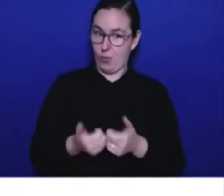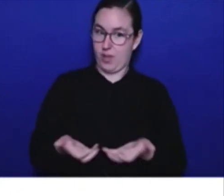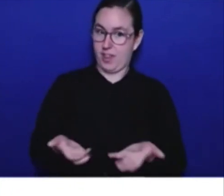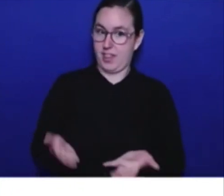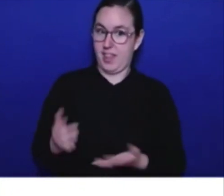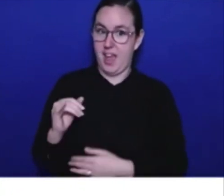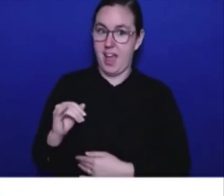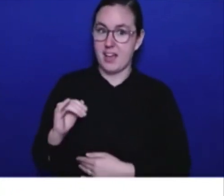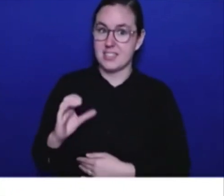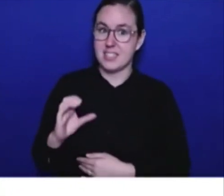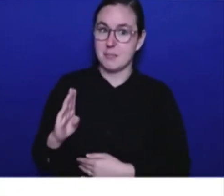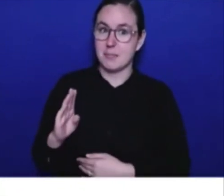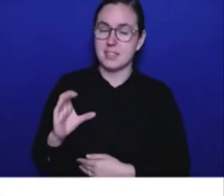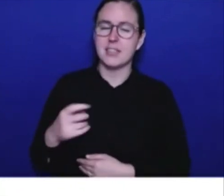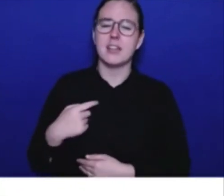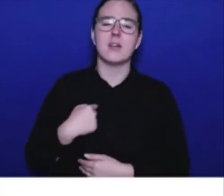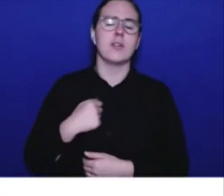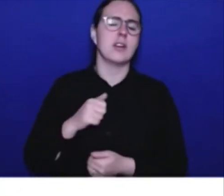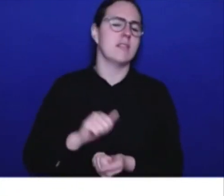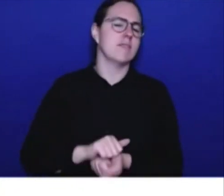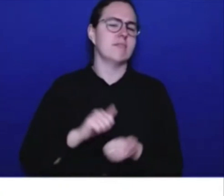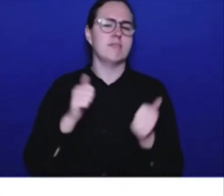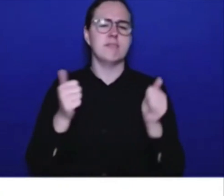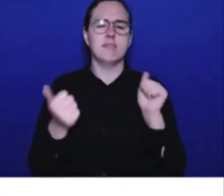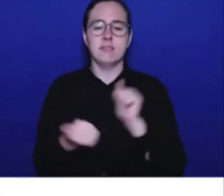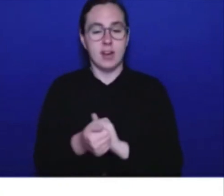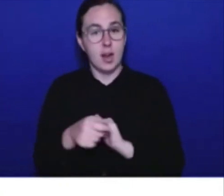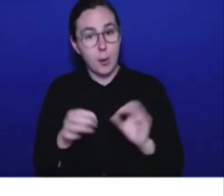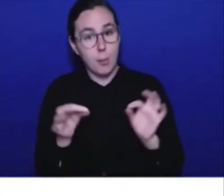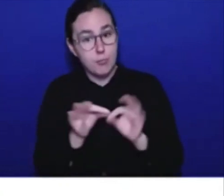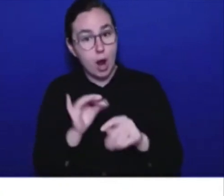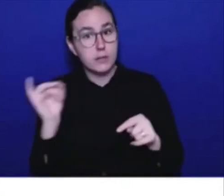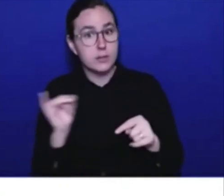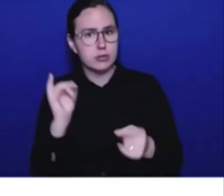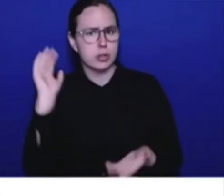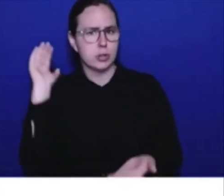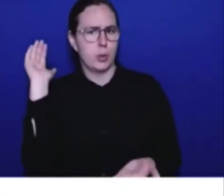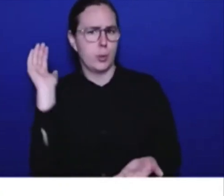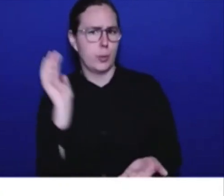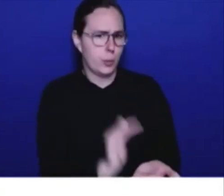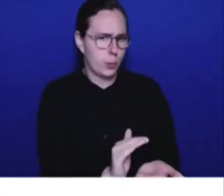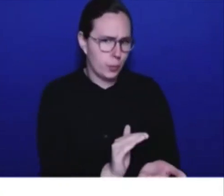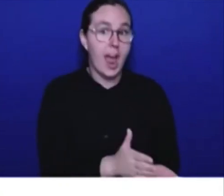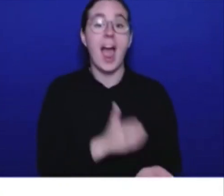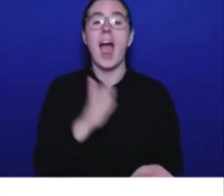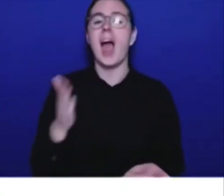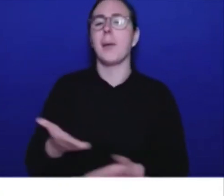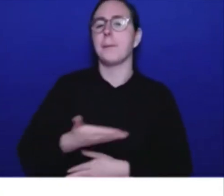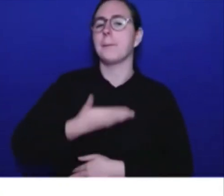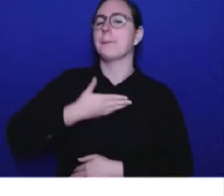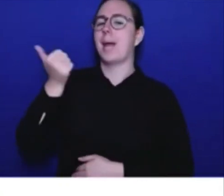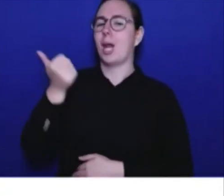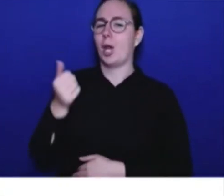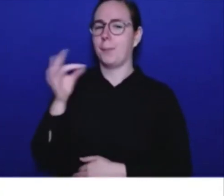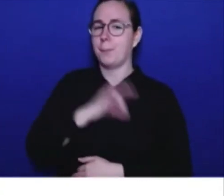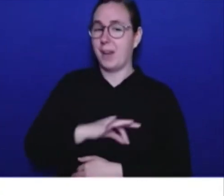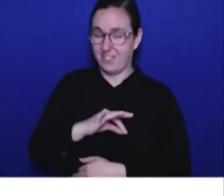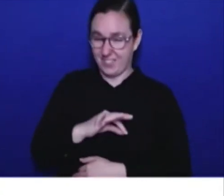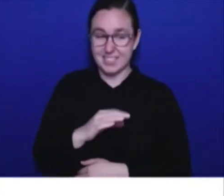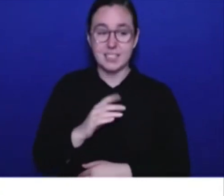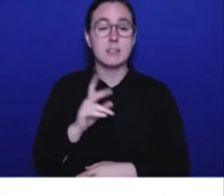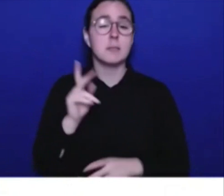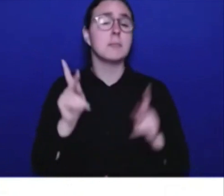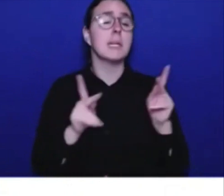lower rates and better benefits for drivers, and average savings for British Columbians of $400 every year.